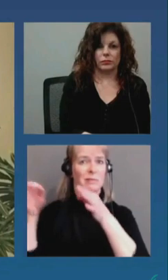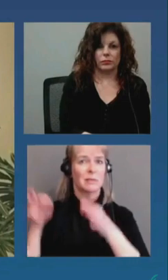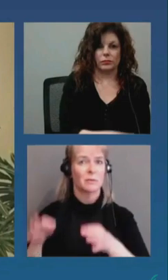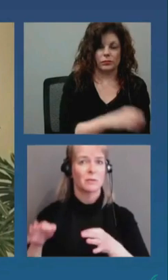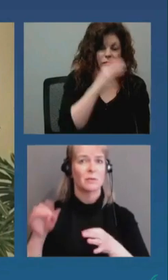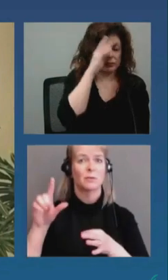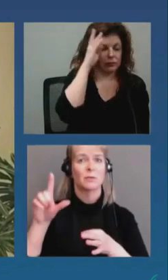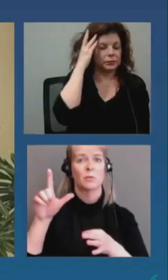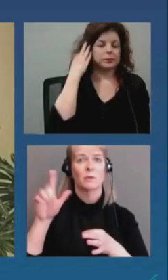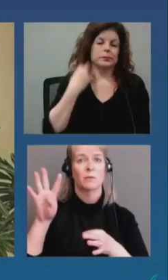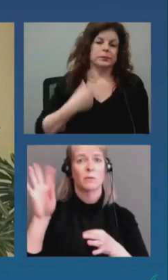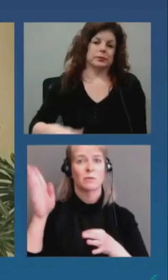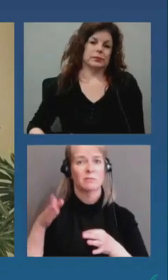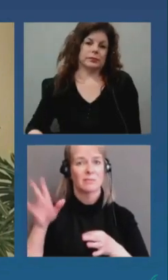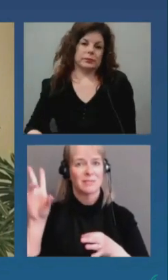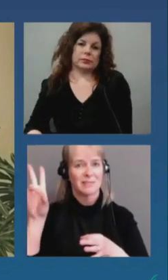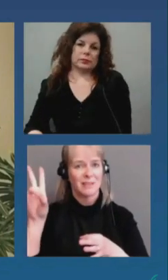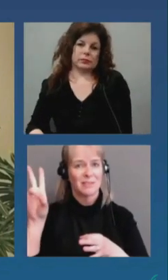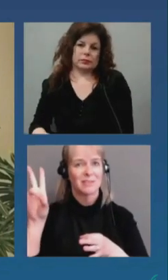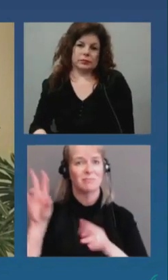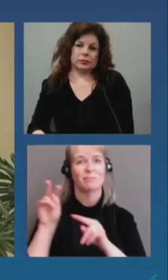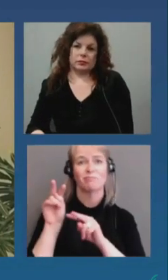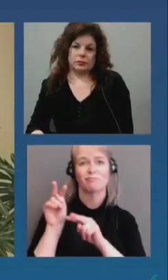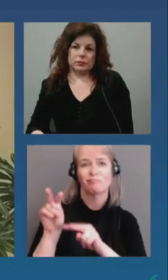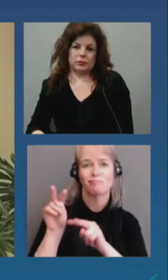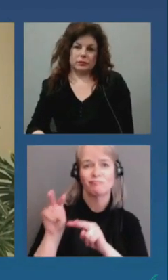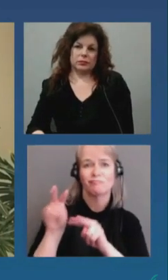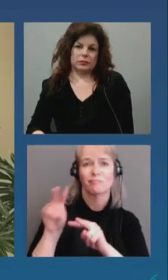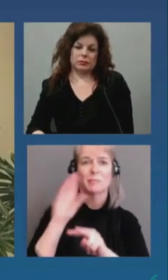more random spot checks?